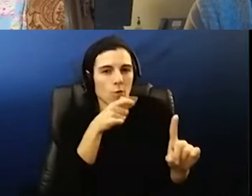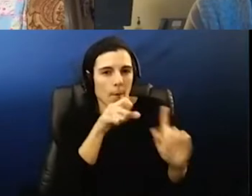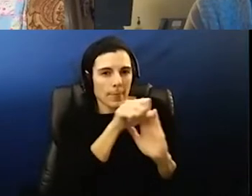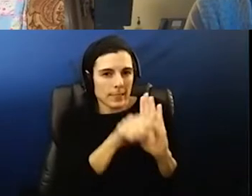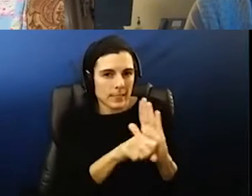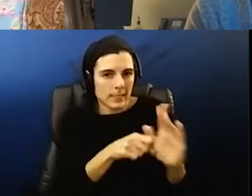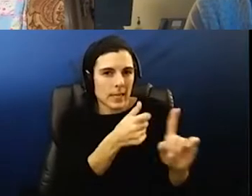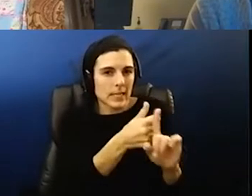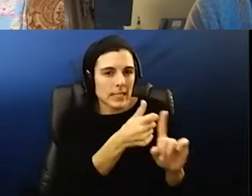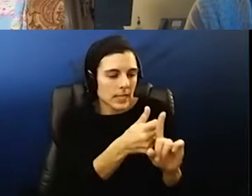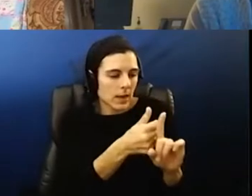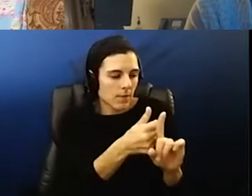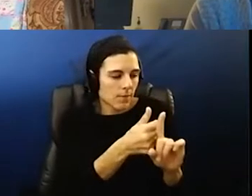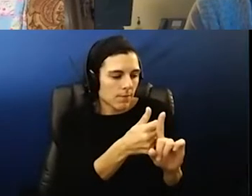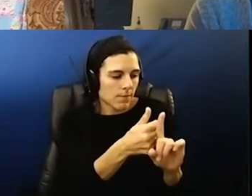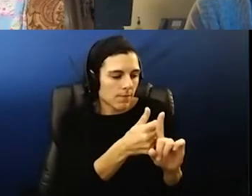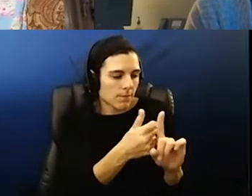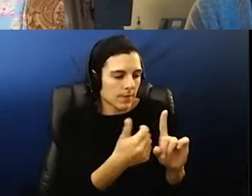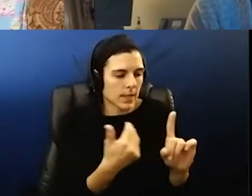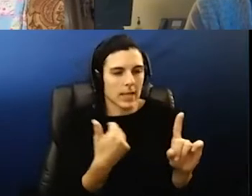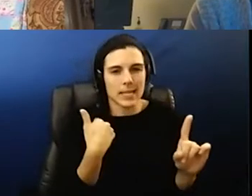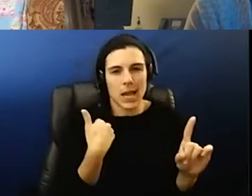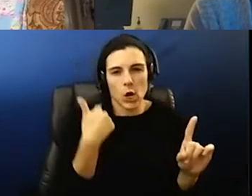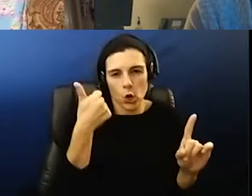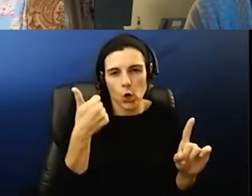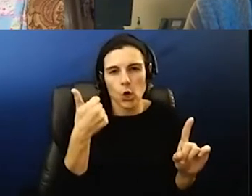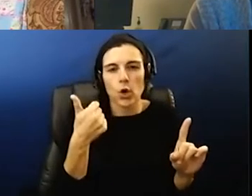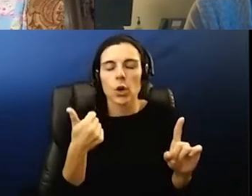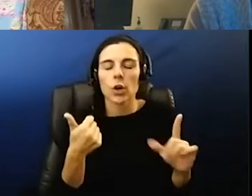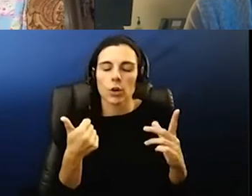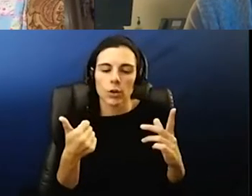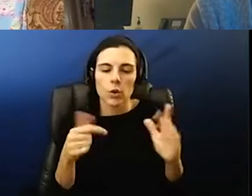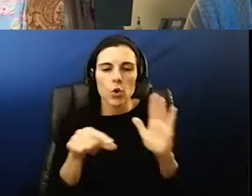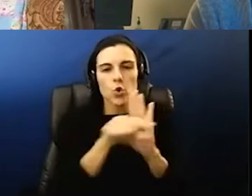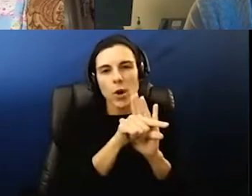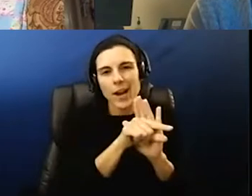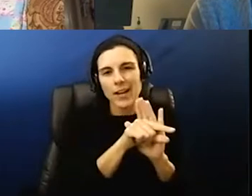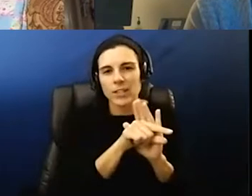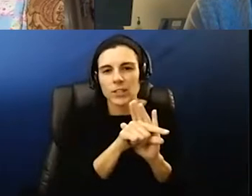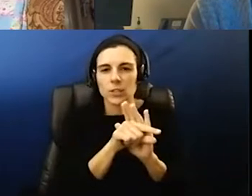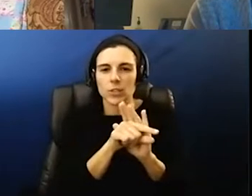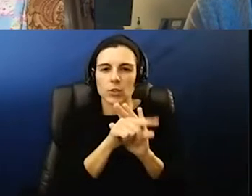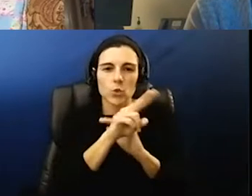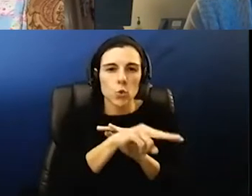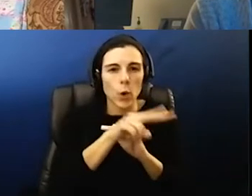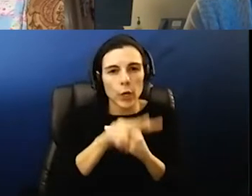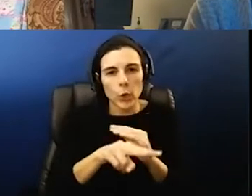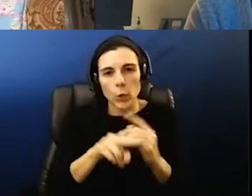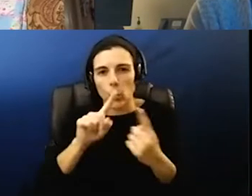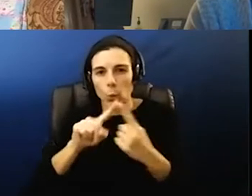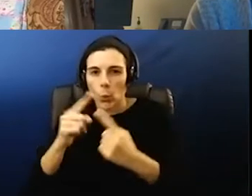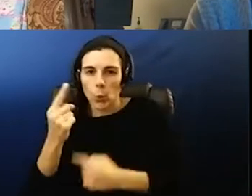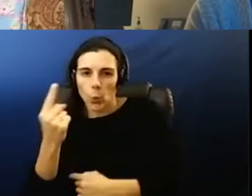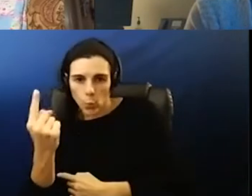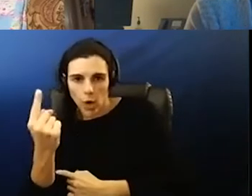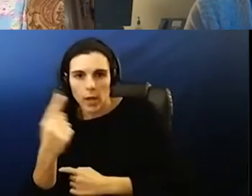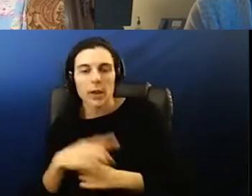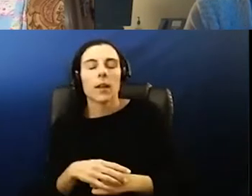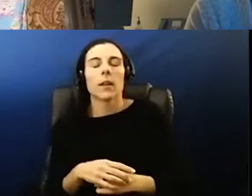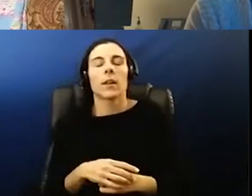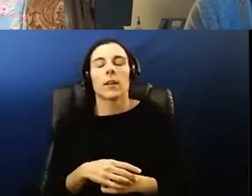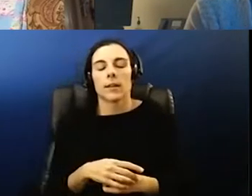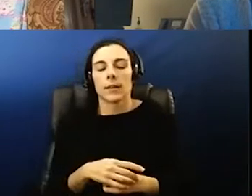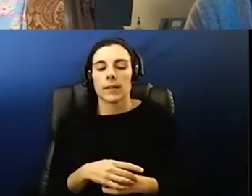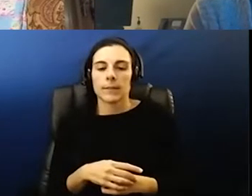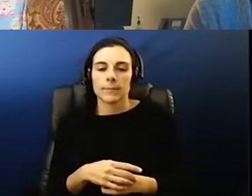the you know in the younger grades there are the the 22 to 1 ratio components of it but for the most part we uh you know